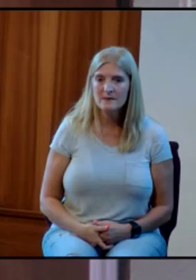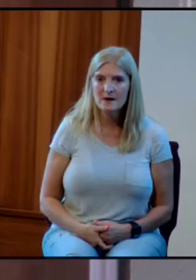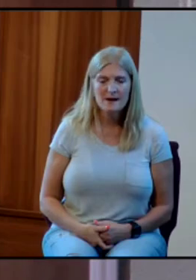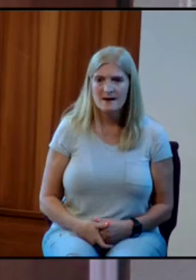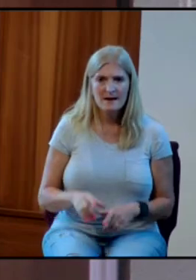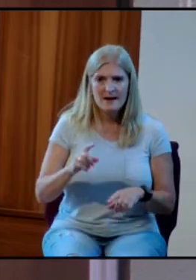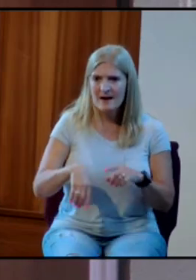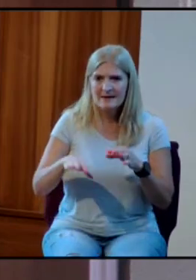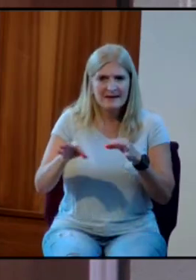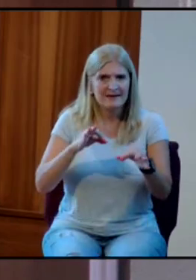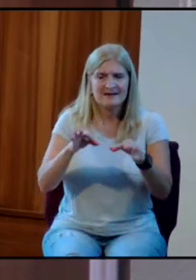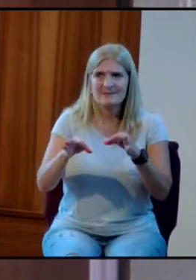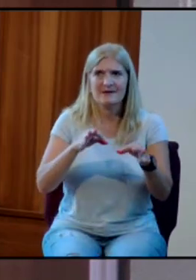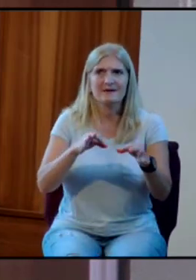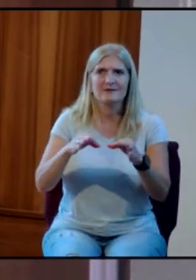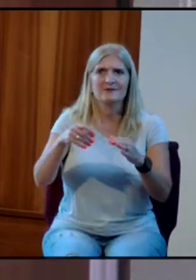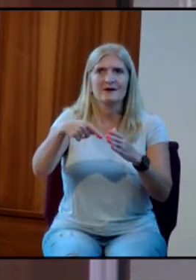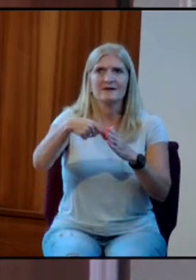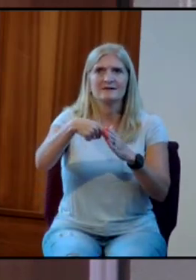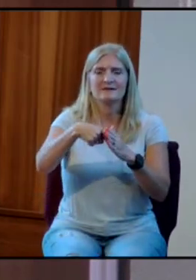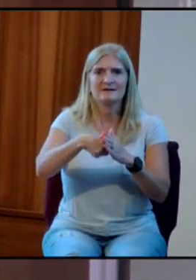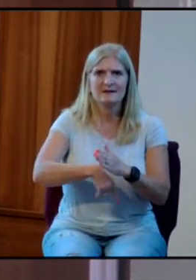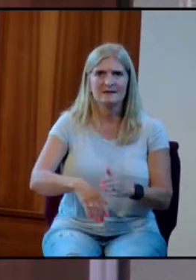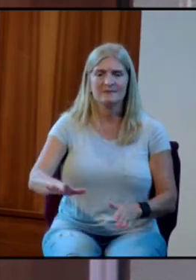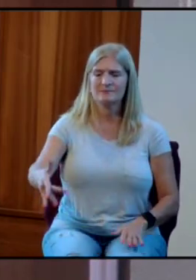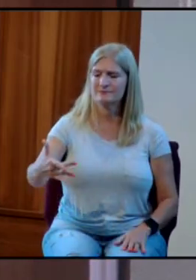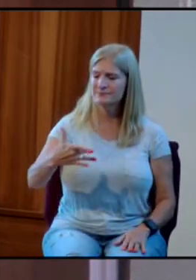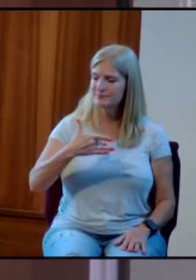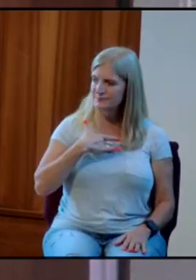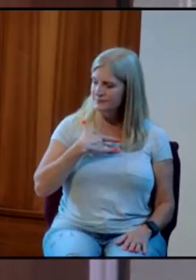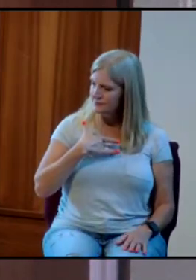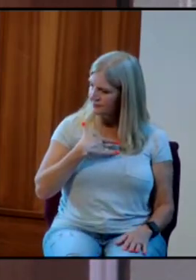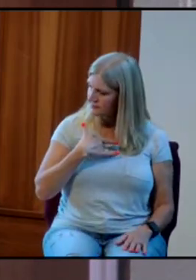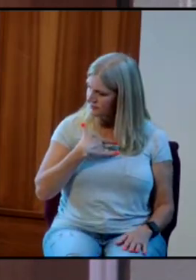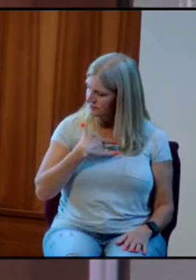tell you how profoundly that sermon influenced me.